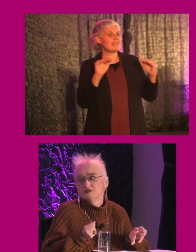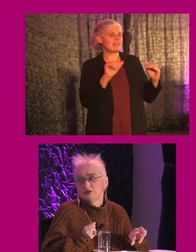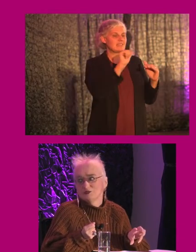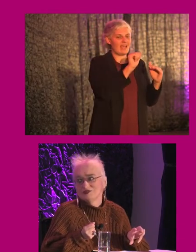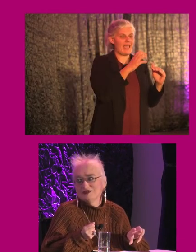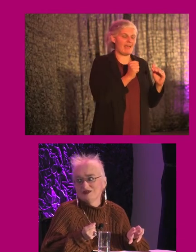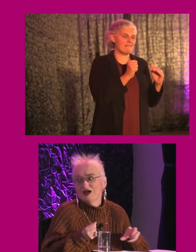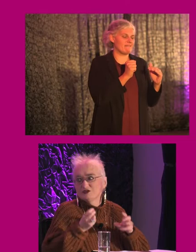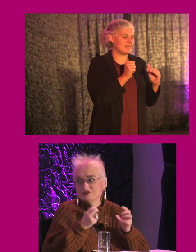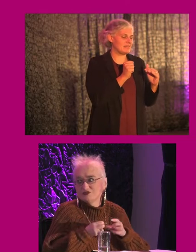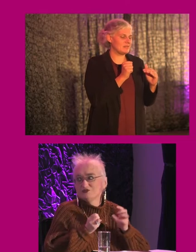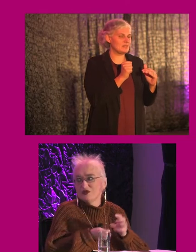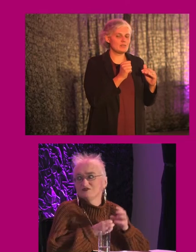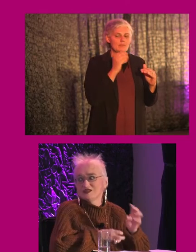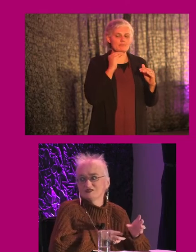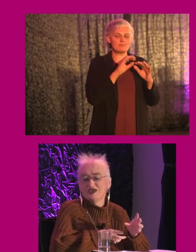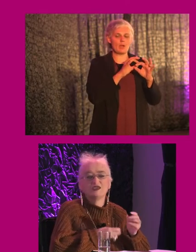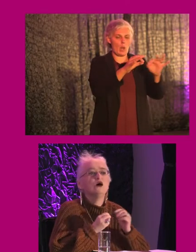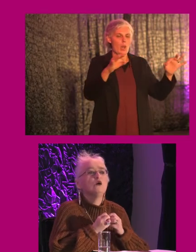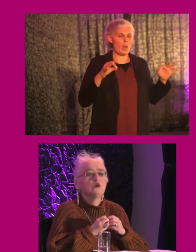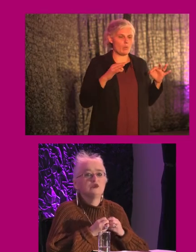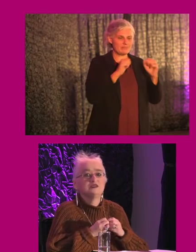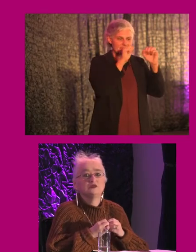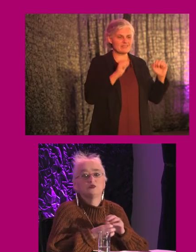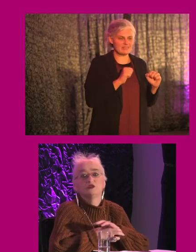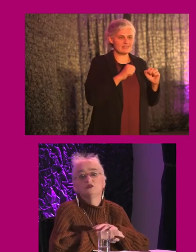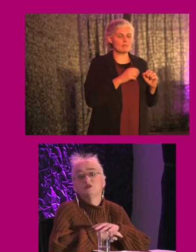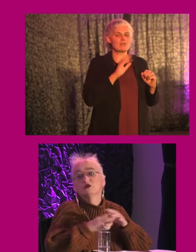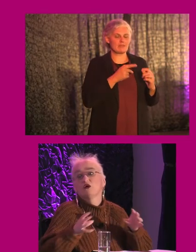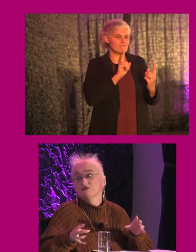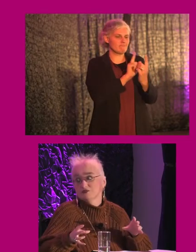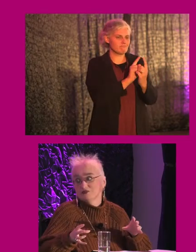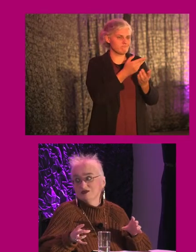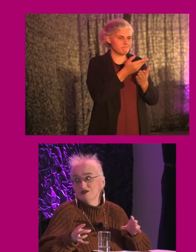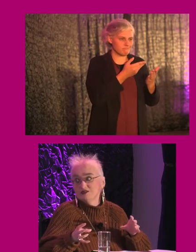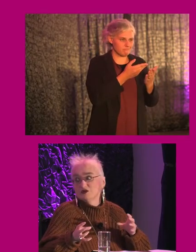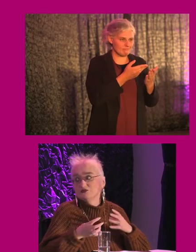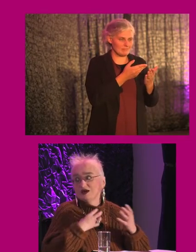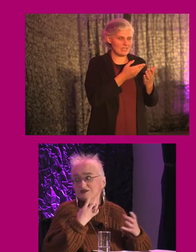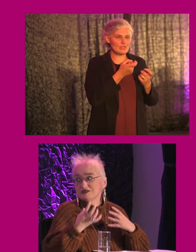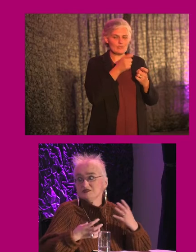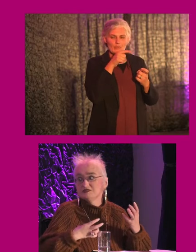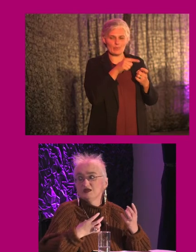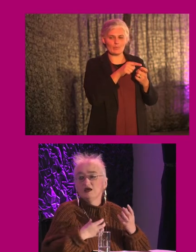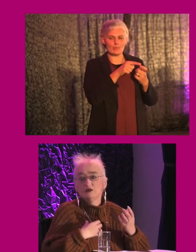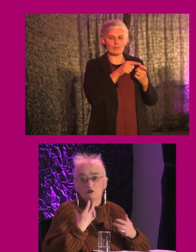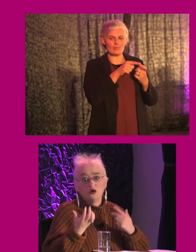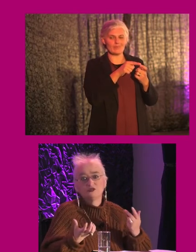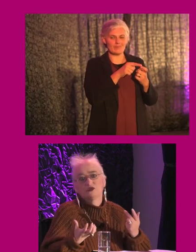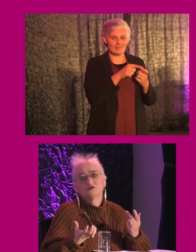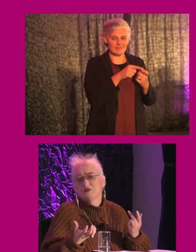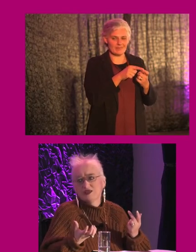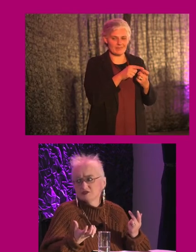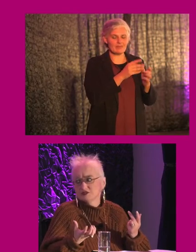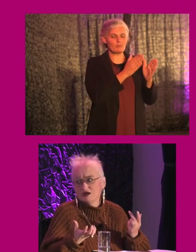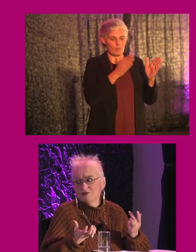has the loop and you have to queue and wait for desk A. What we did is we put a loop into all of them so that it's, one, you